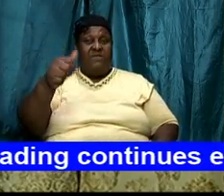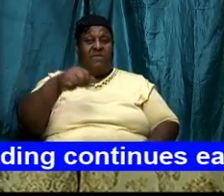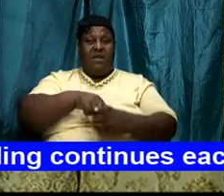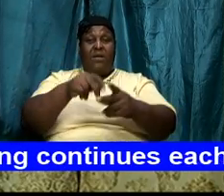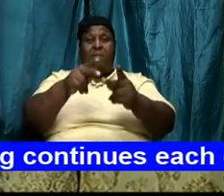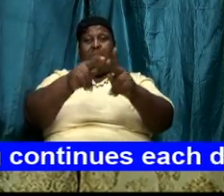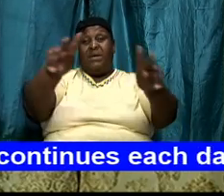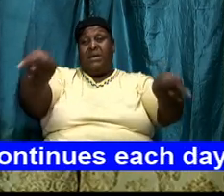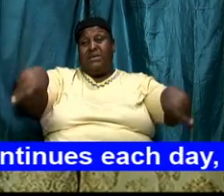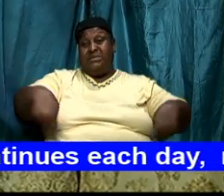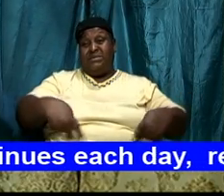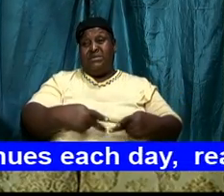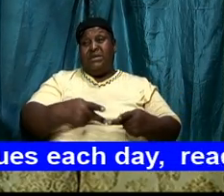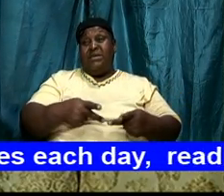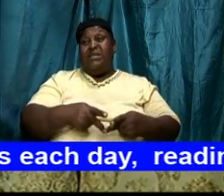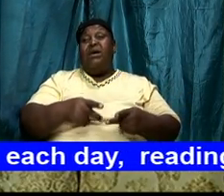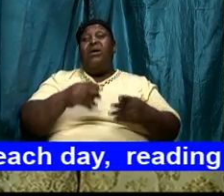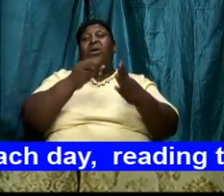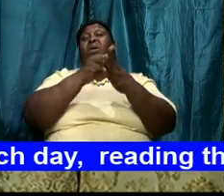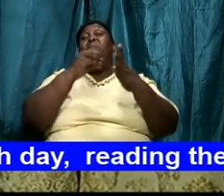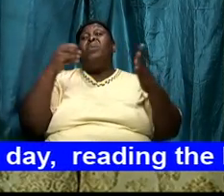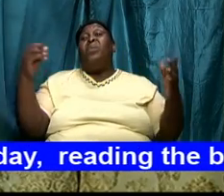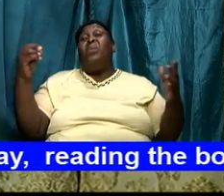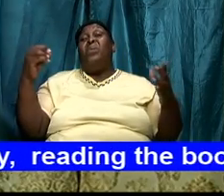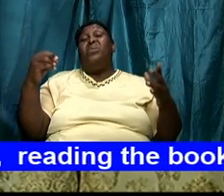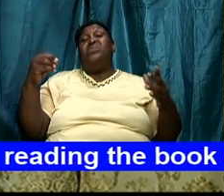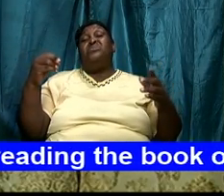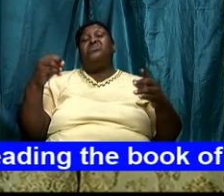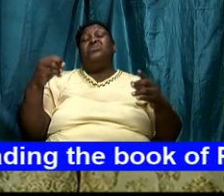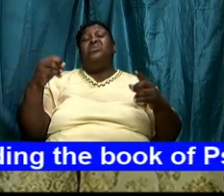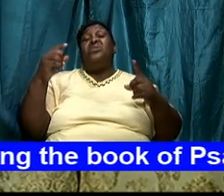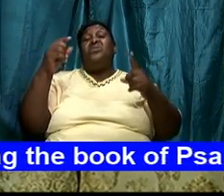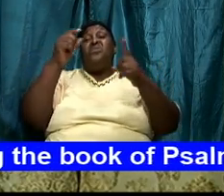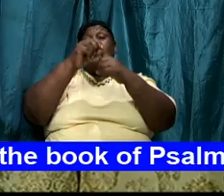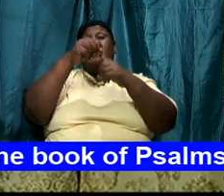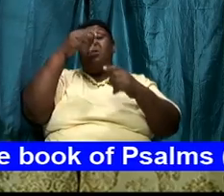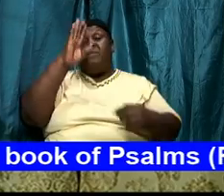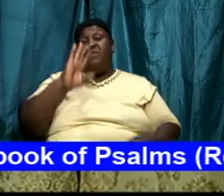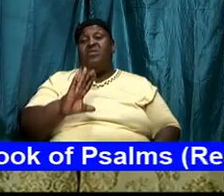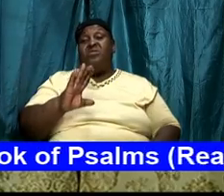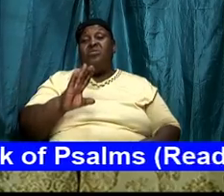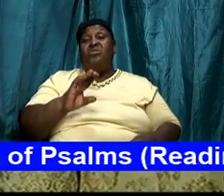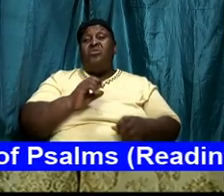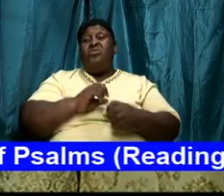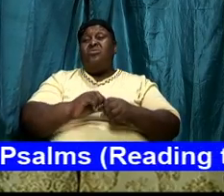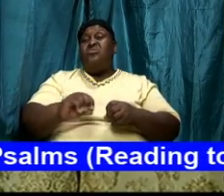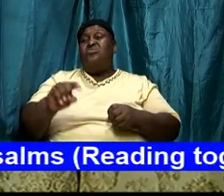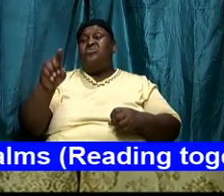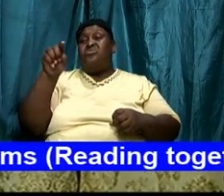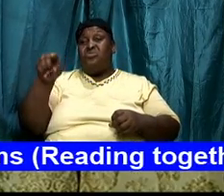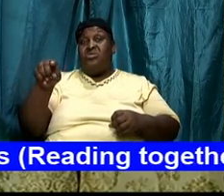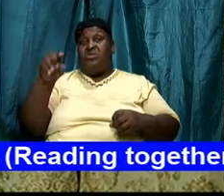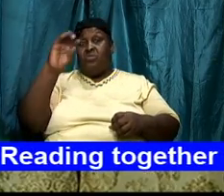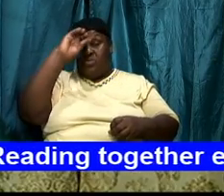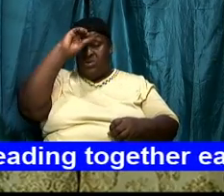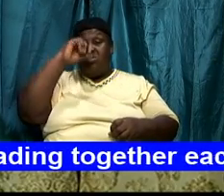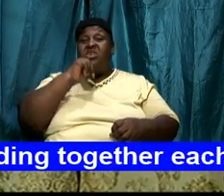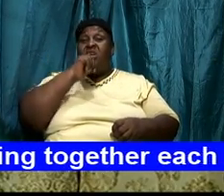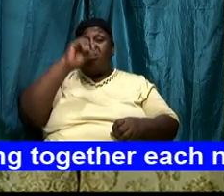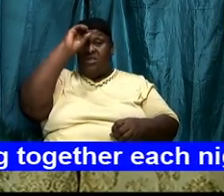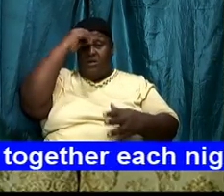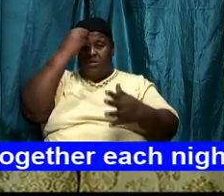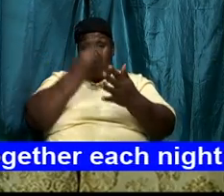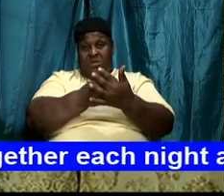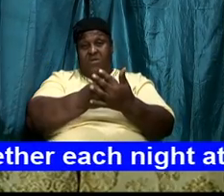place that is opposed to the word of God so she was disobedient to the word and she wastes three